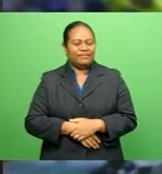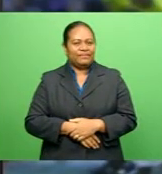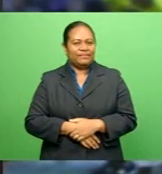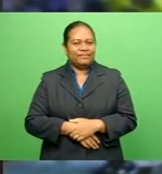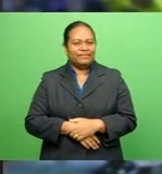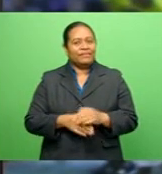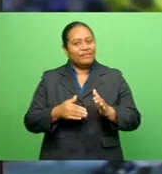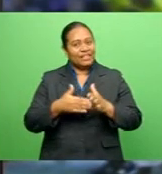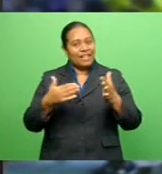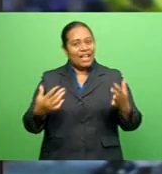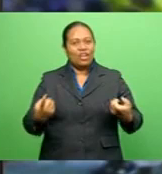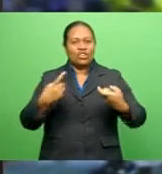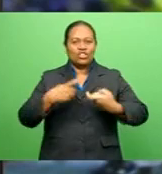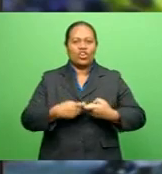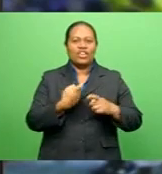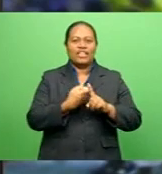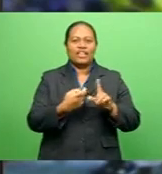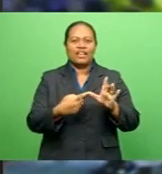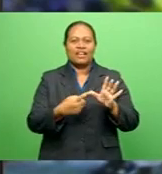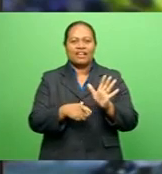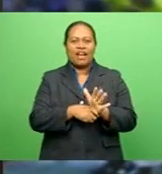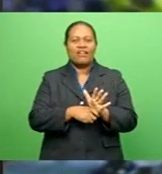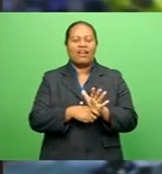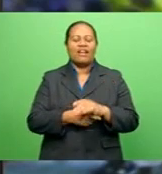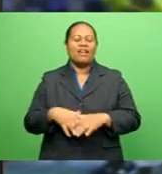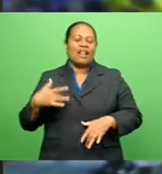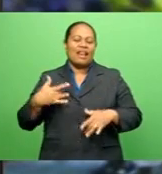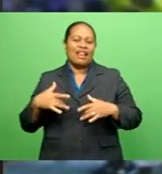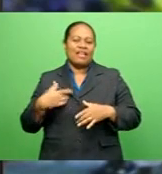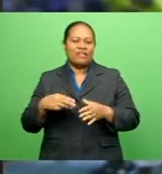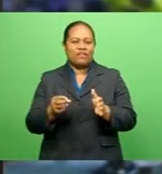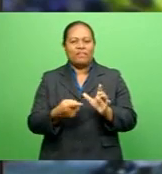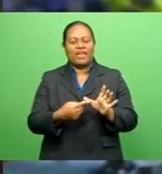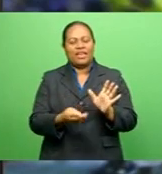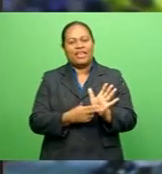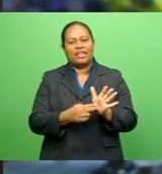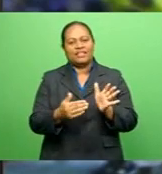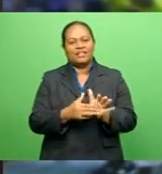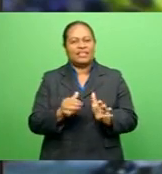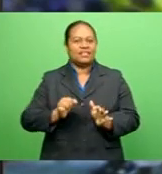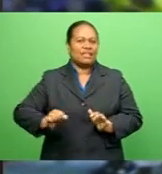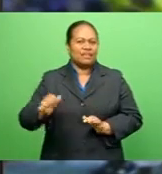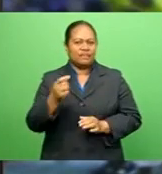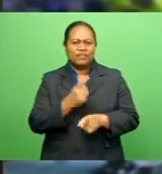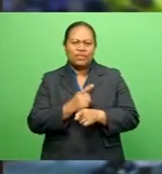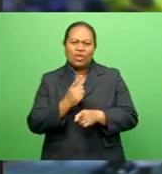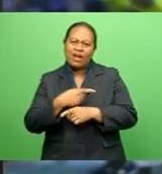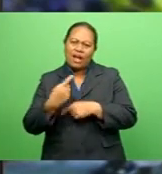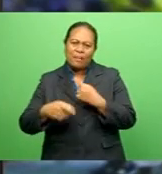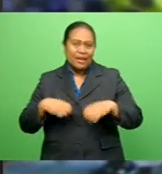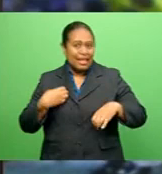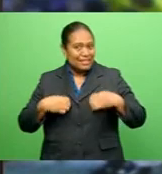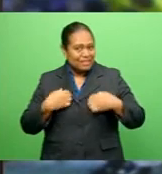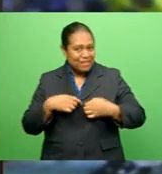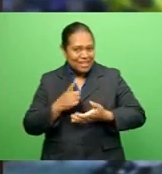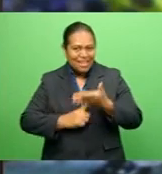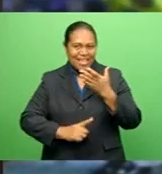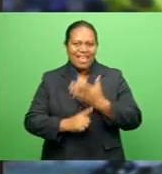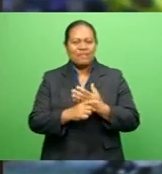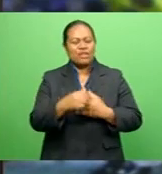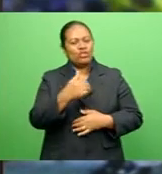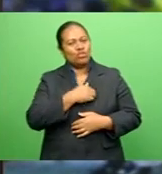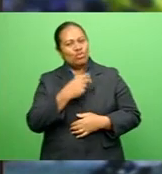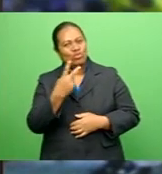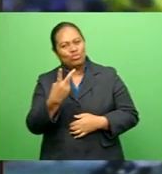And now we join Kara Who is live from the ANZ Stadium in Suva Kara, talk us through some exciting aspects Of the Superzone 1 meet